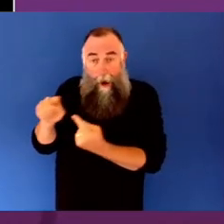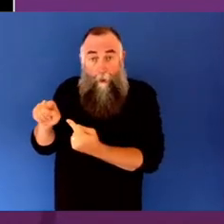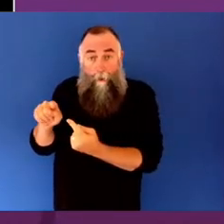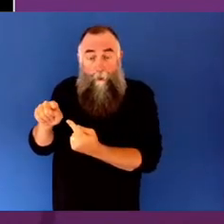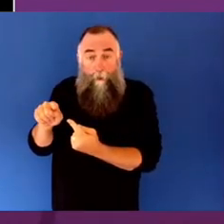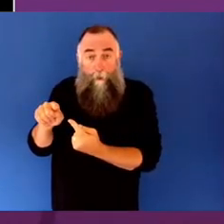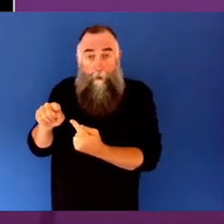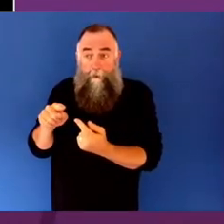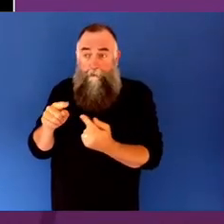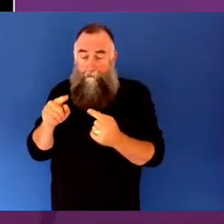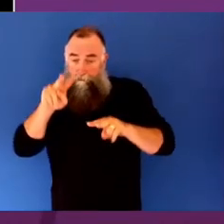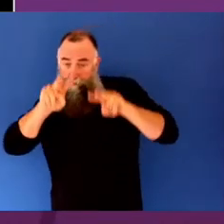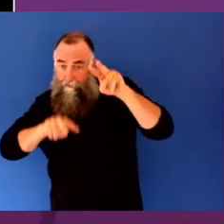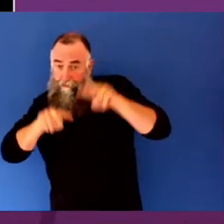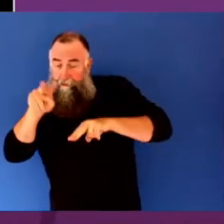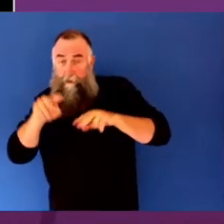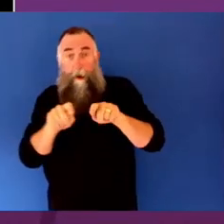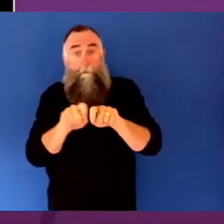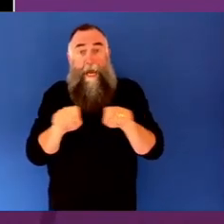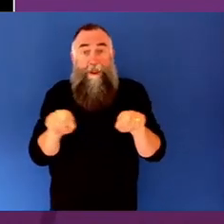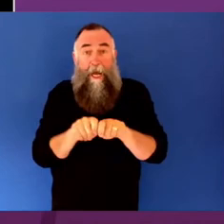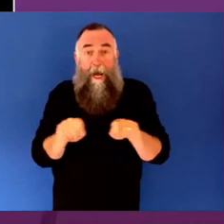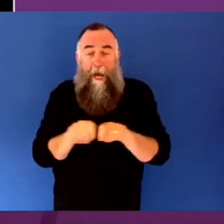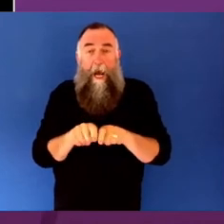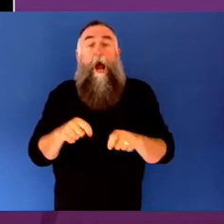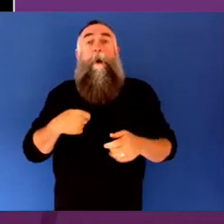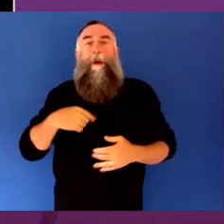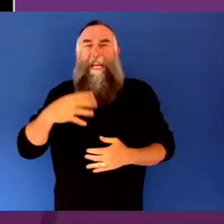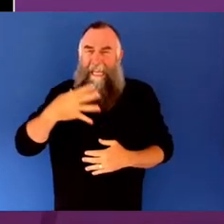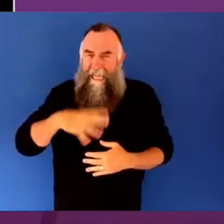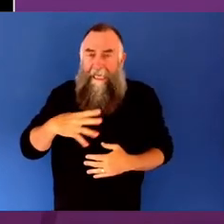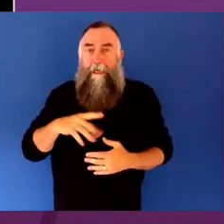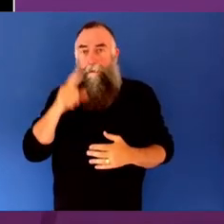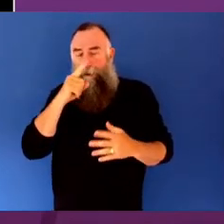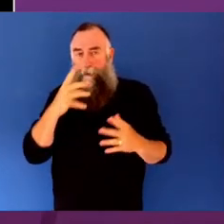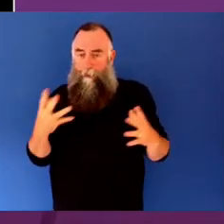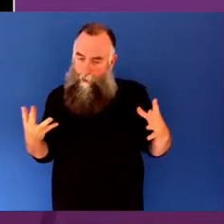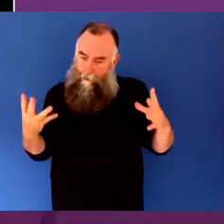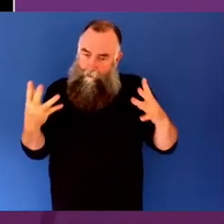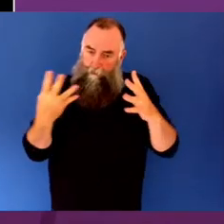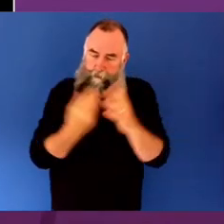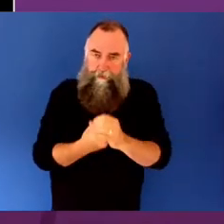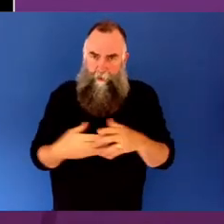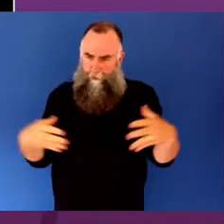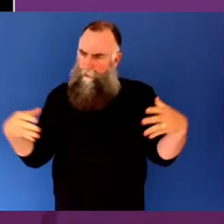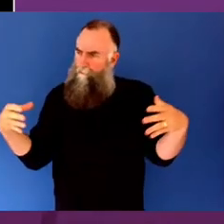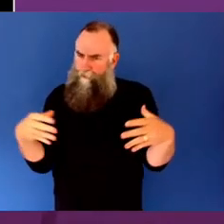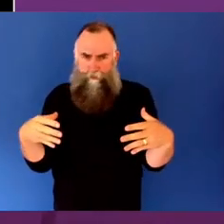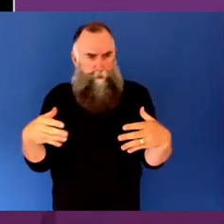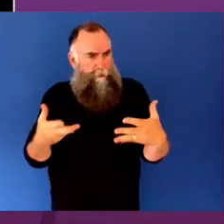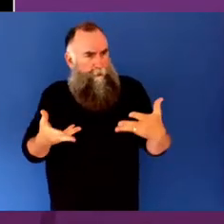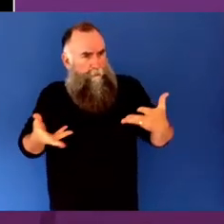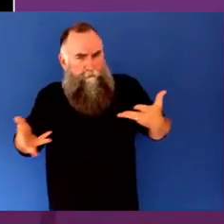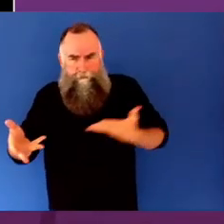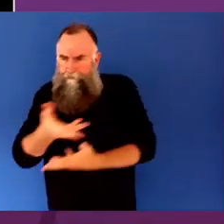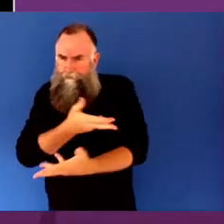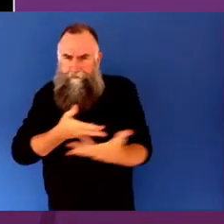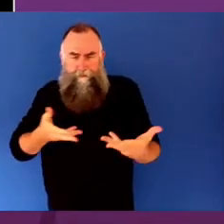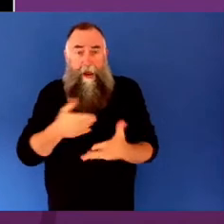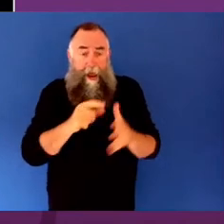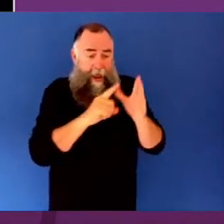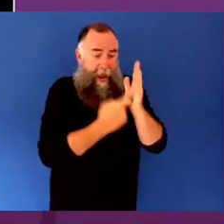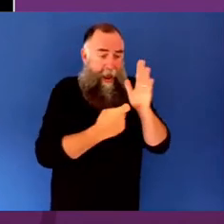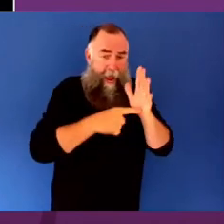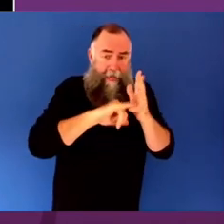at bringing people together in the room. And that includes arts and mental health practitioners. And I would also